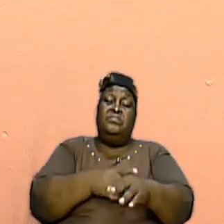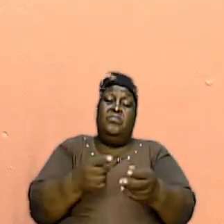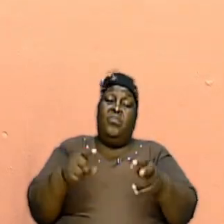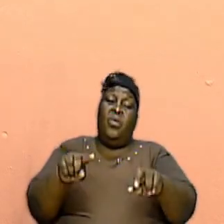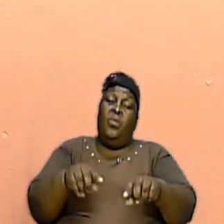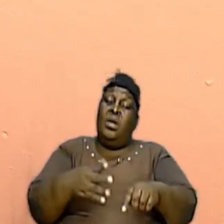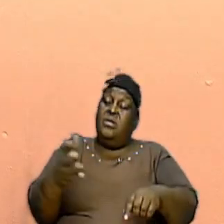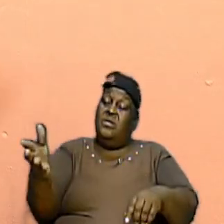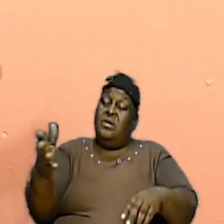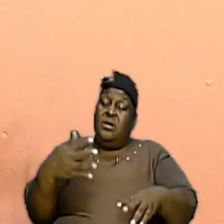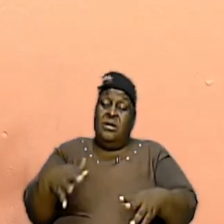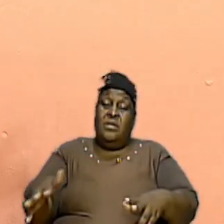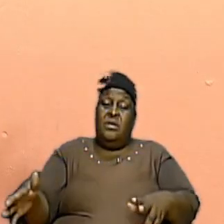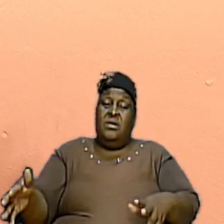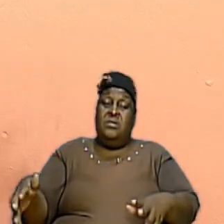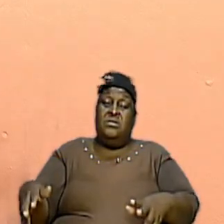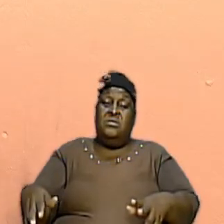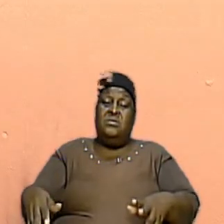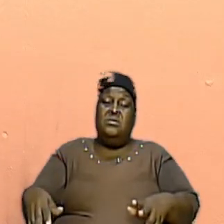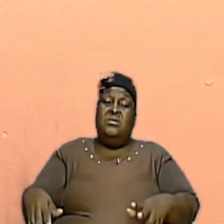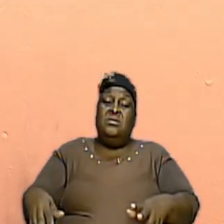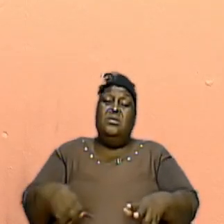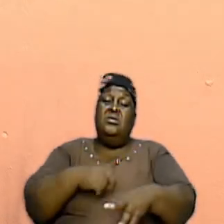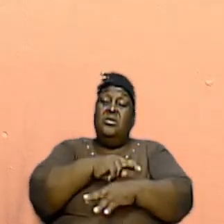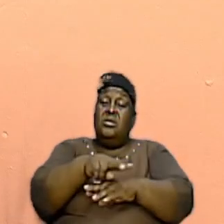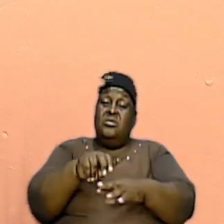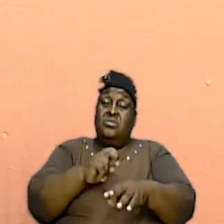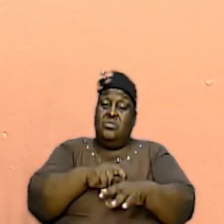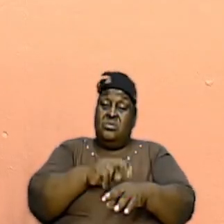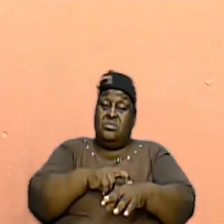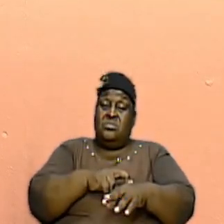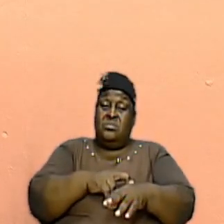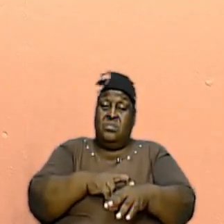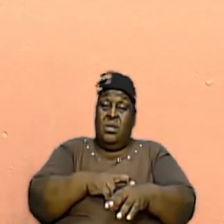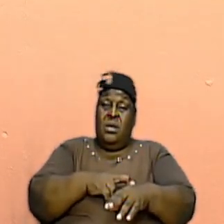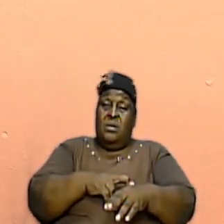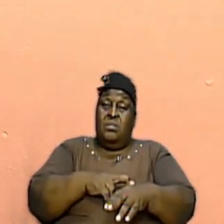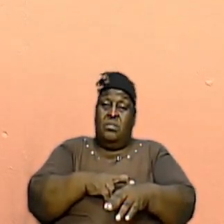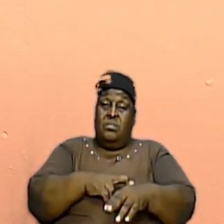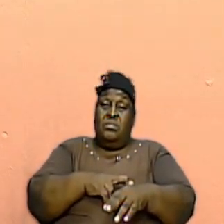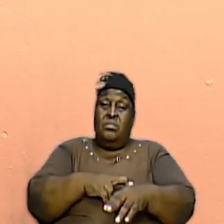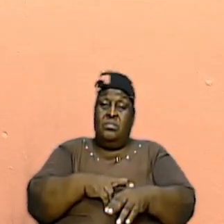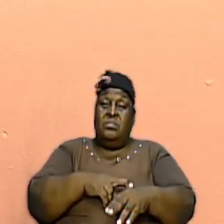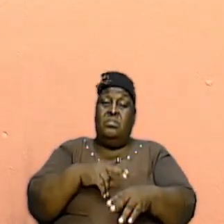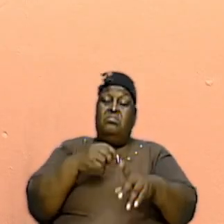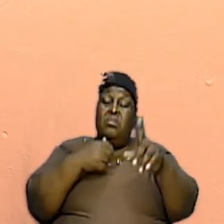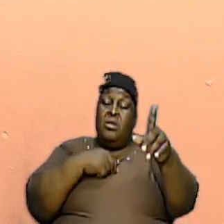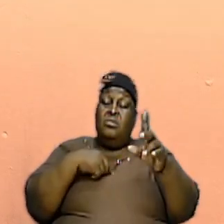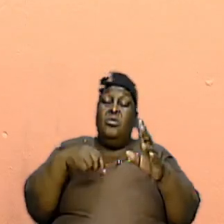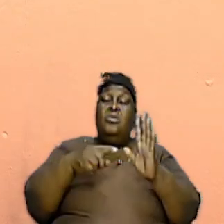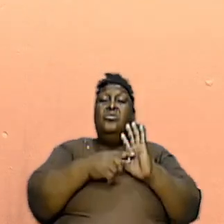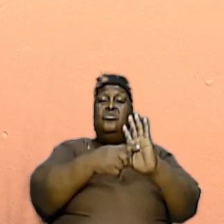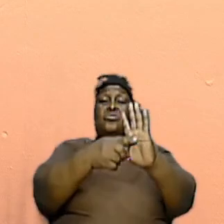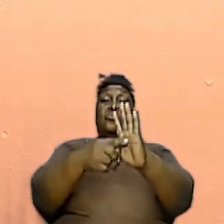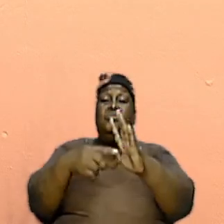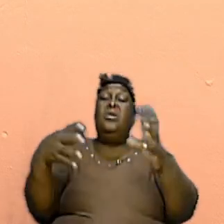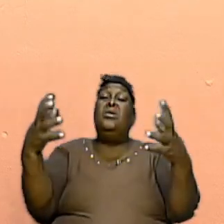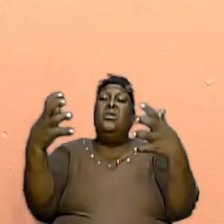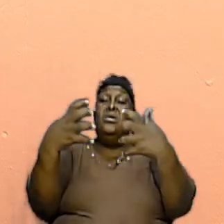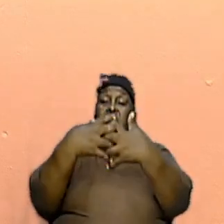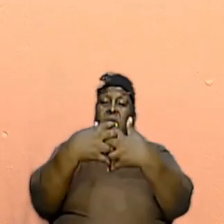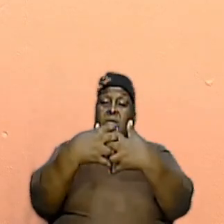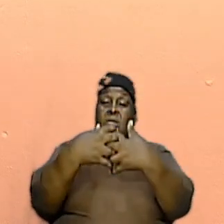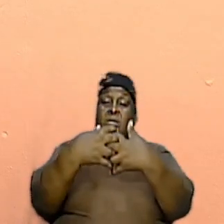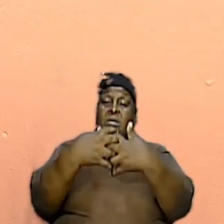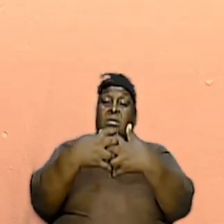that physically differ, I am going to show us, because we are going to link it today, and we are going to look at the